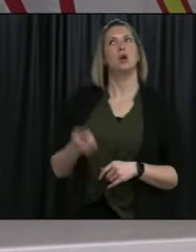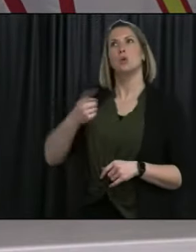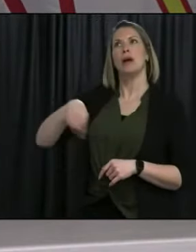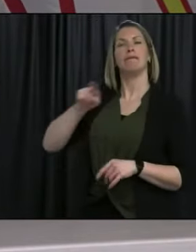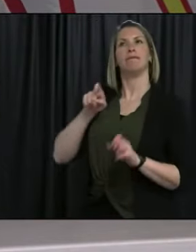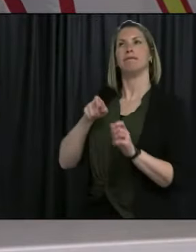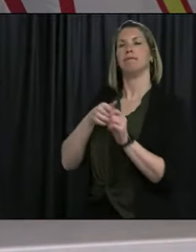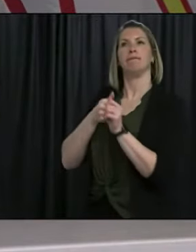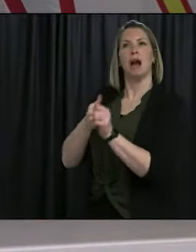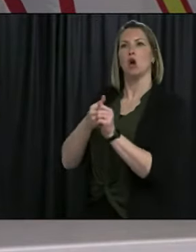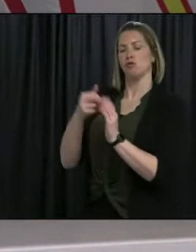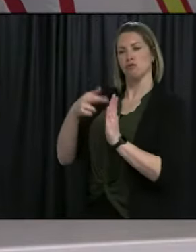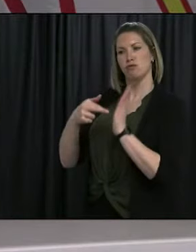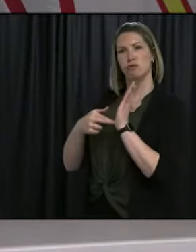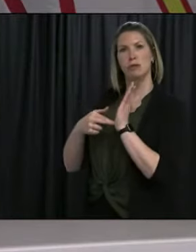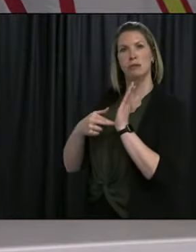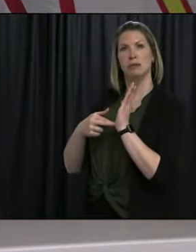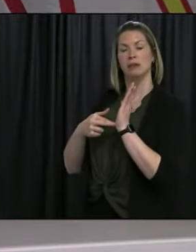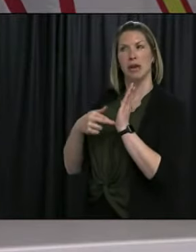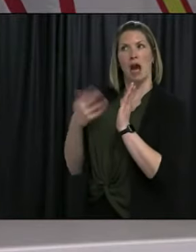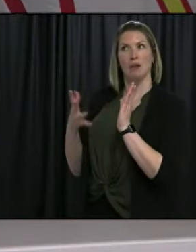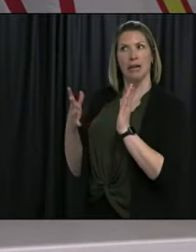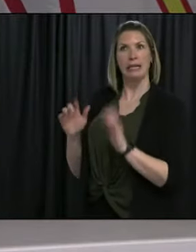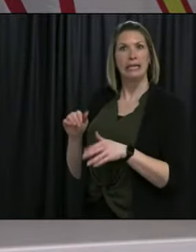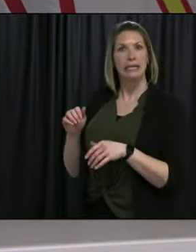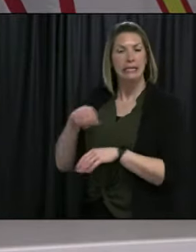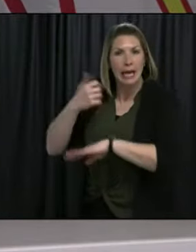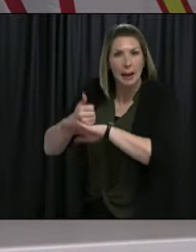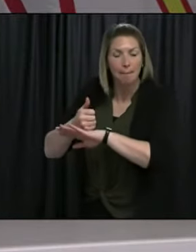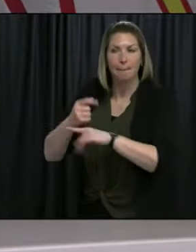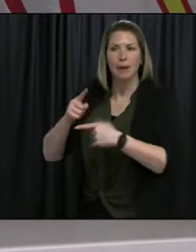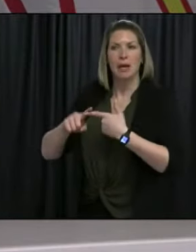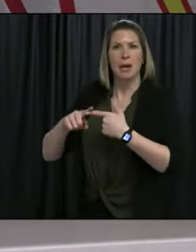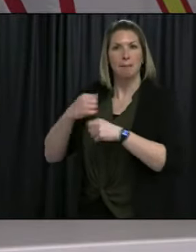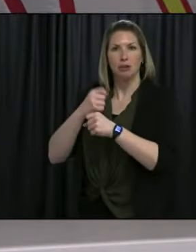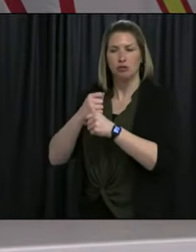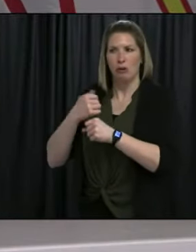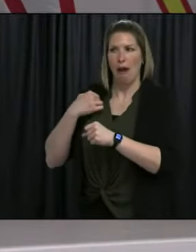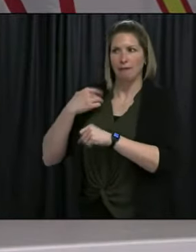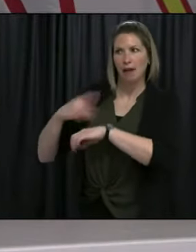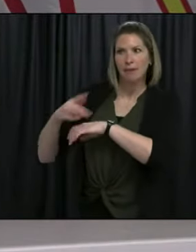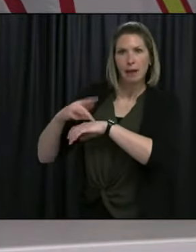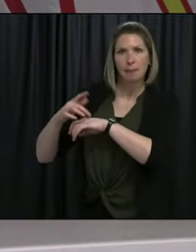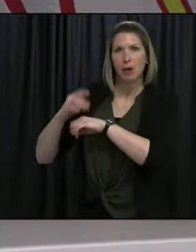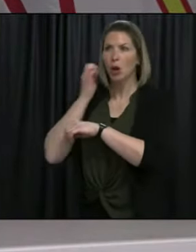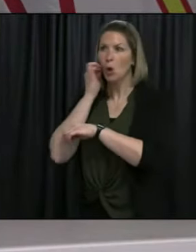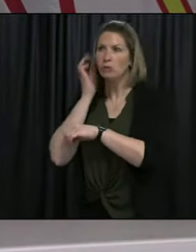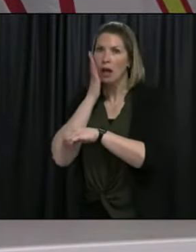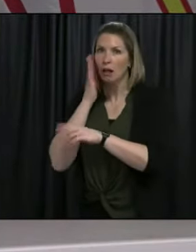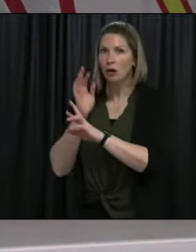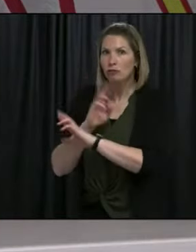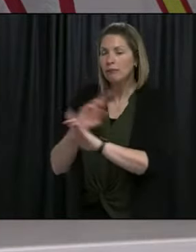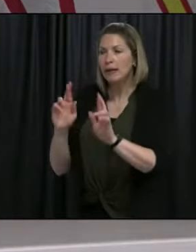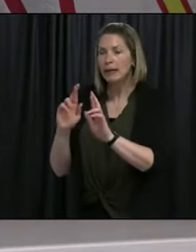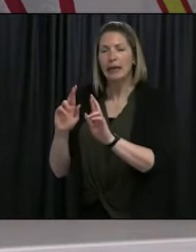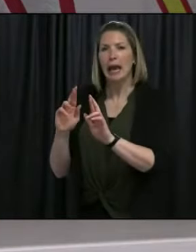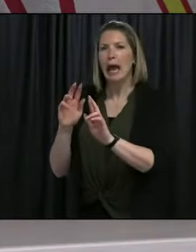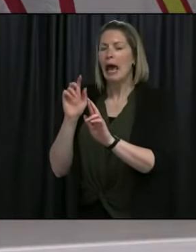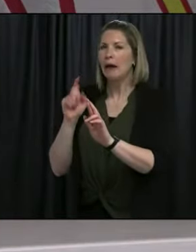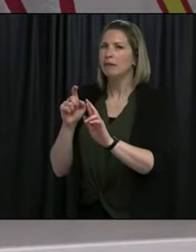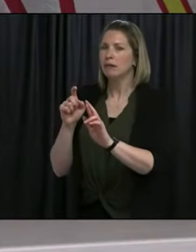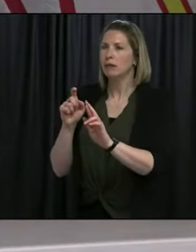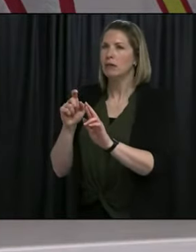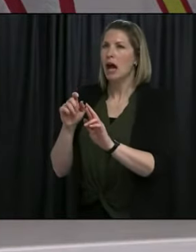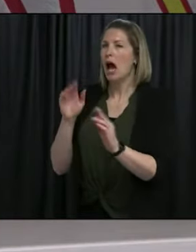And, and so we want to make sure we're getting that just right and make sure we have the capacity for that program to roll out properly. So, you know,